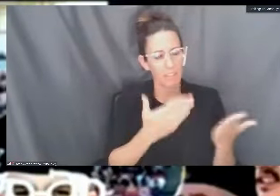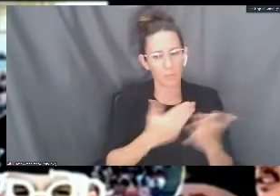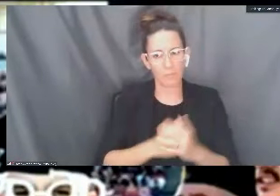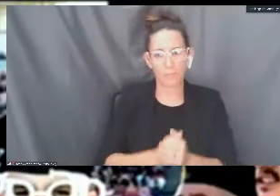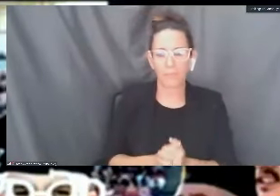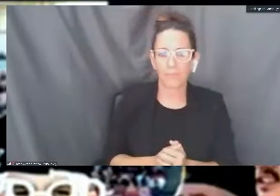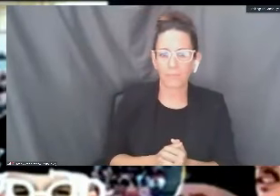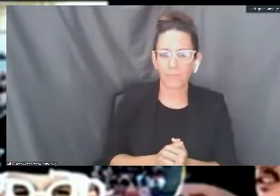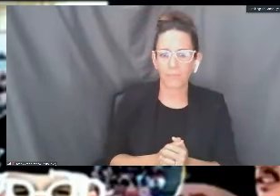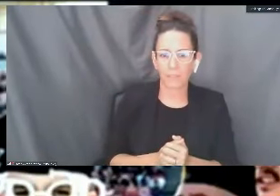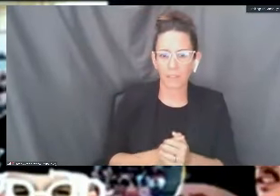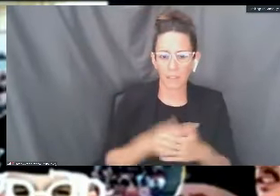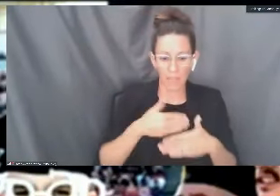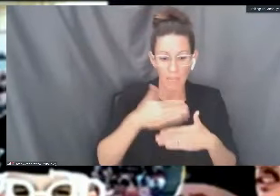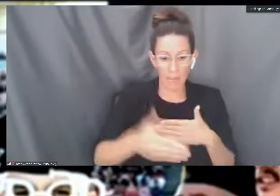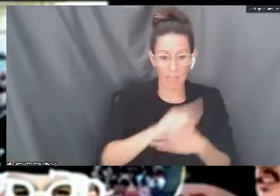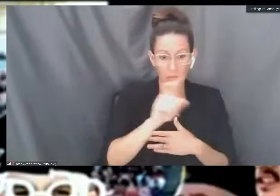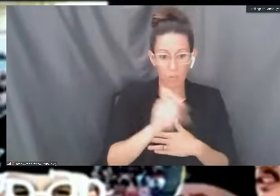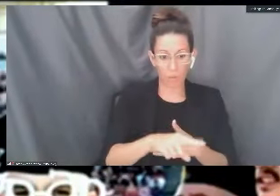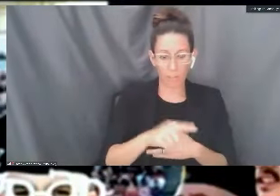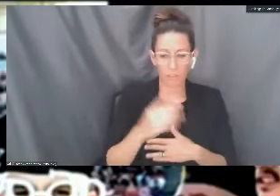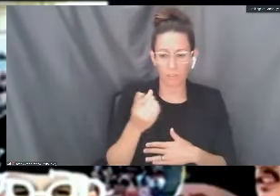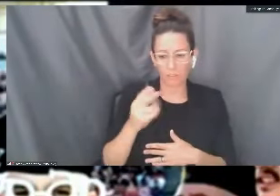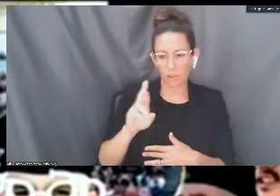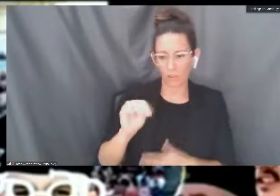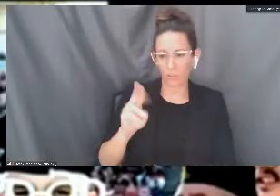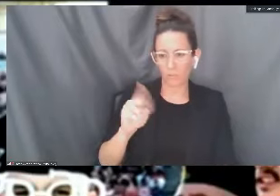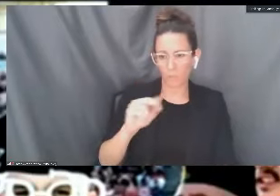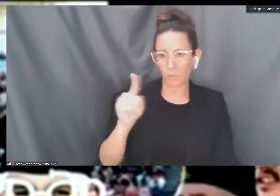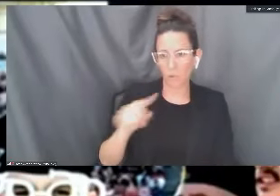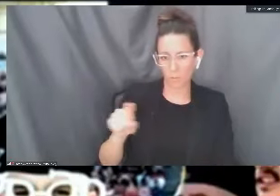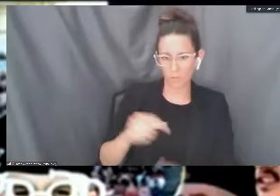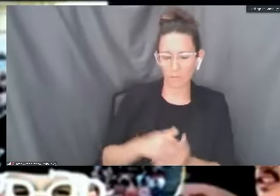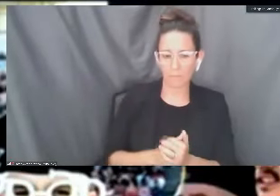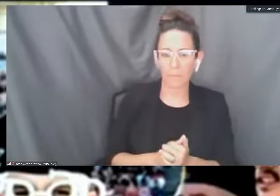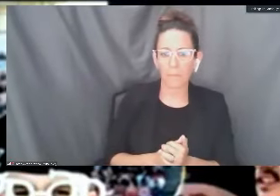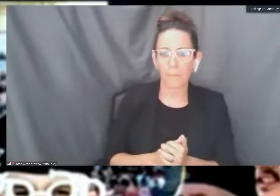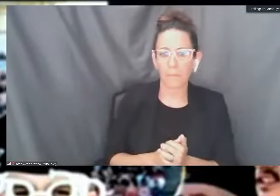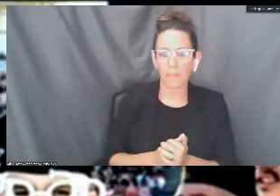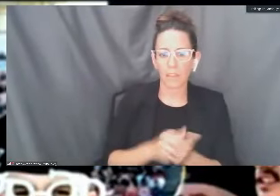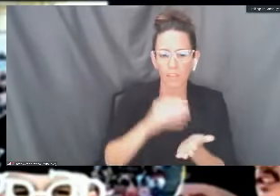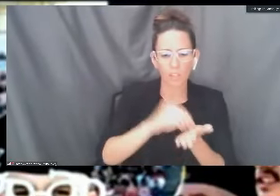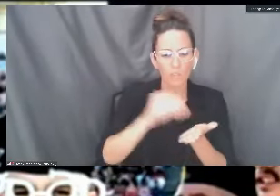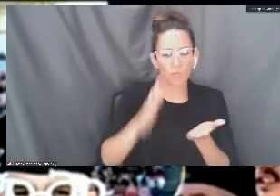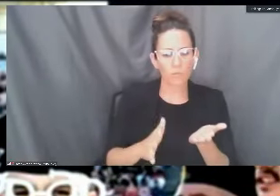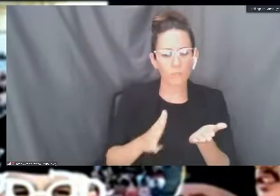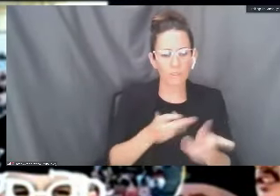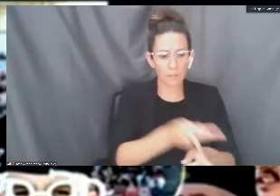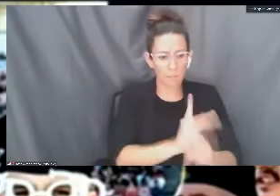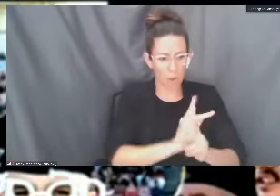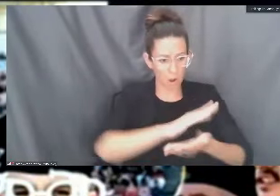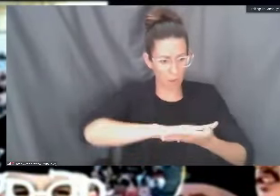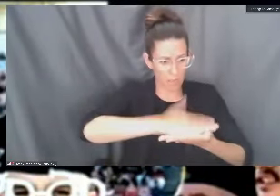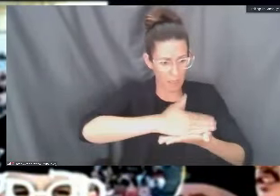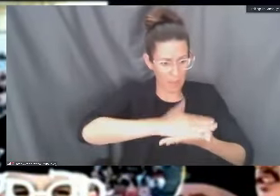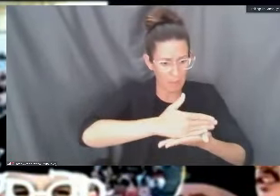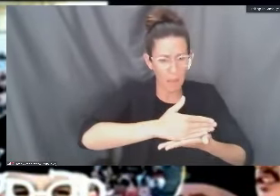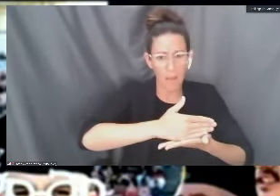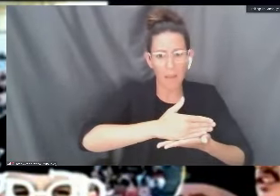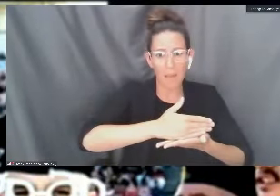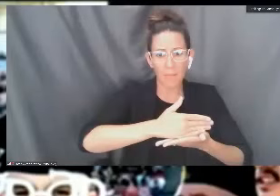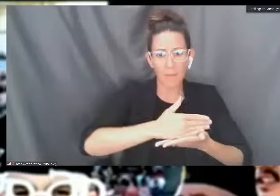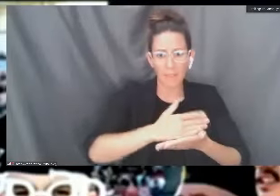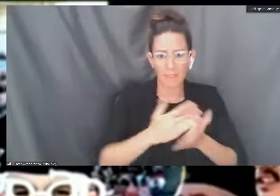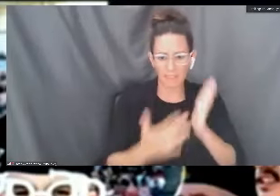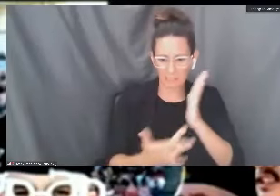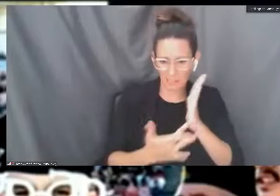And we'll follow up with another question for you, Dr. Munoz. For students that are borrowing laptops due to limitations on having